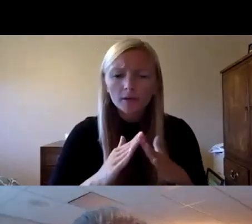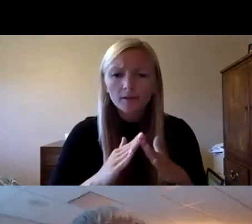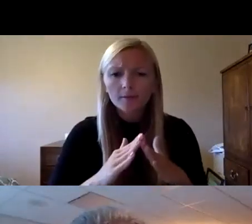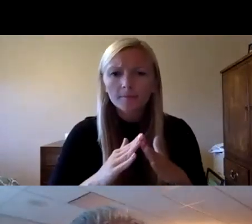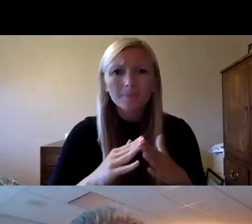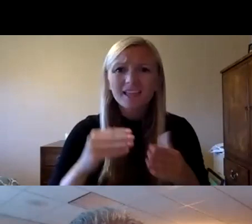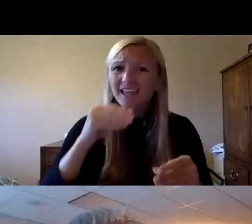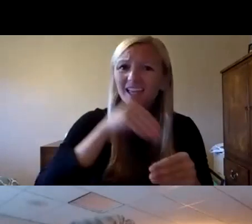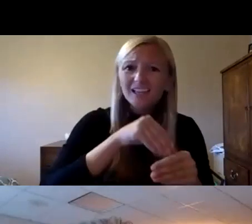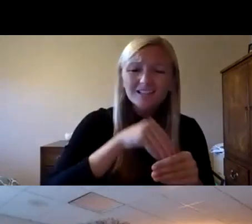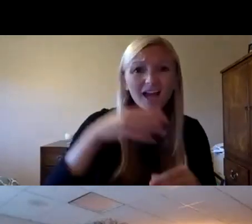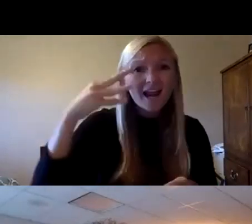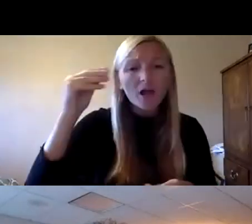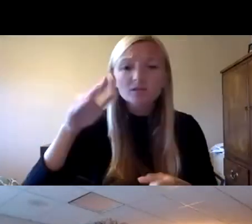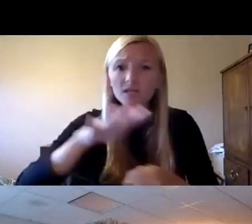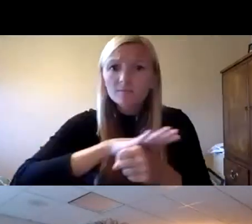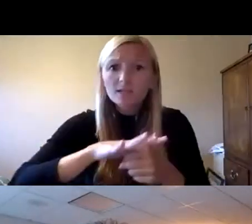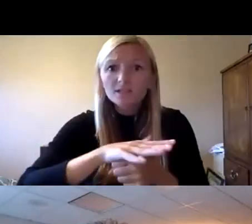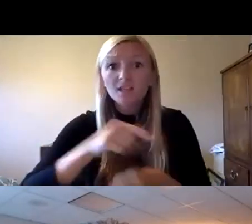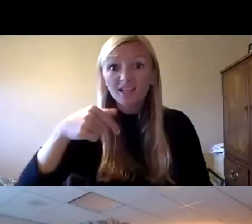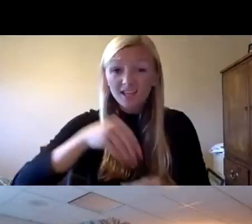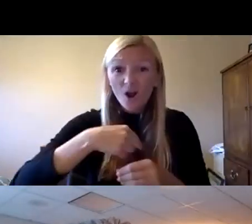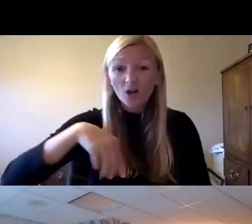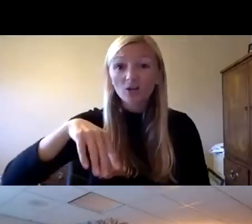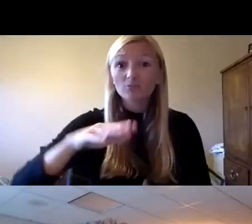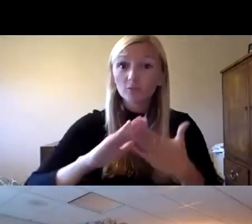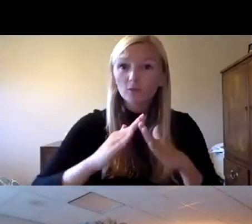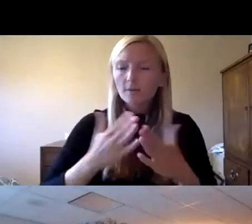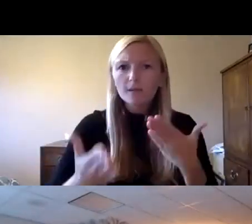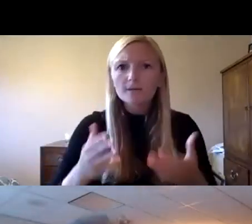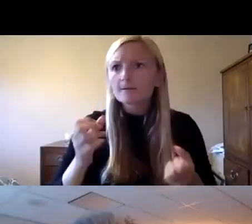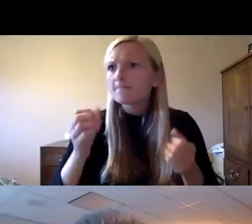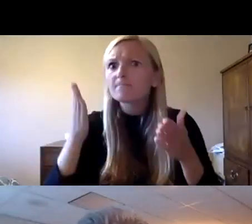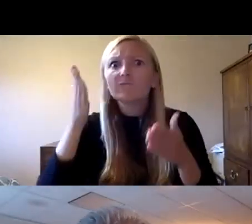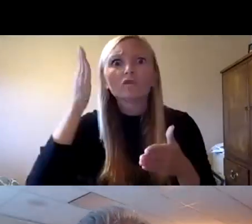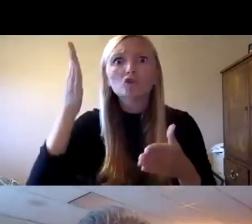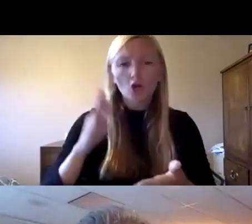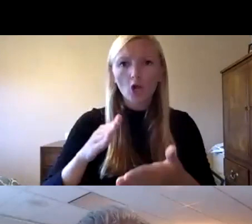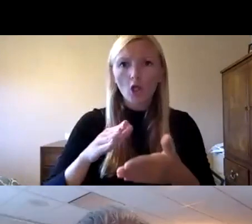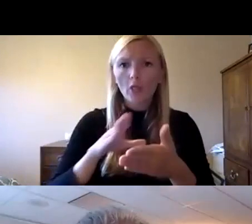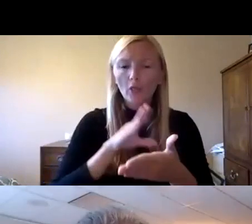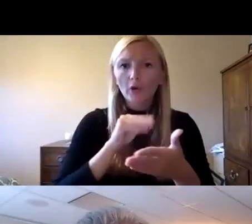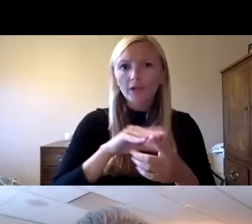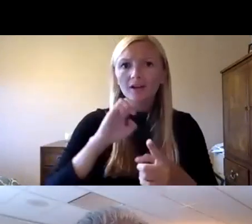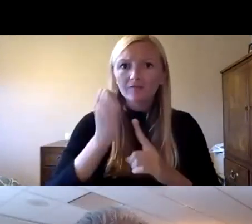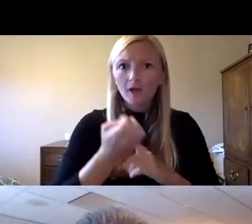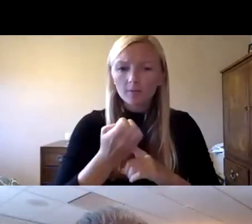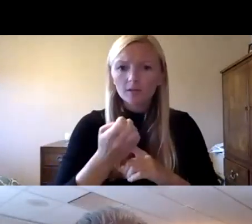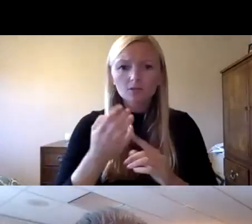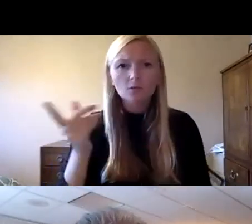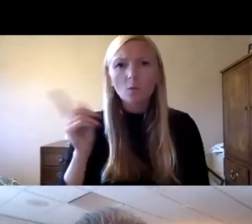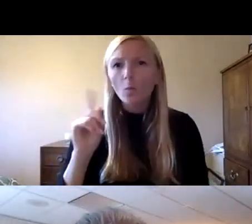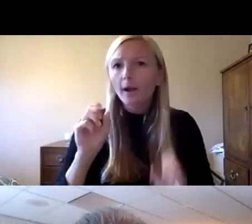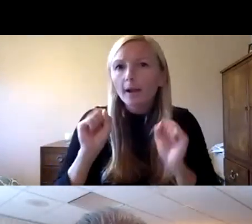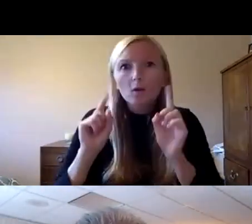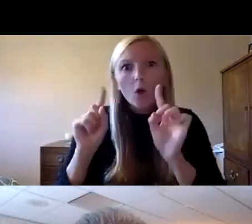and outdoor spaces um in our communities do you see as maybe potential uh learning environments outside the physical school buildings where where can